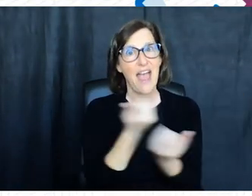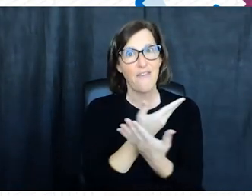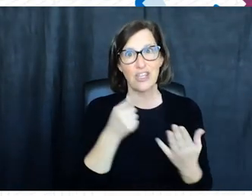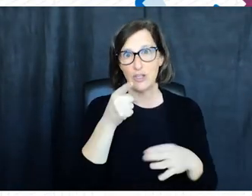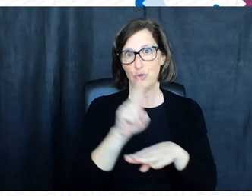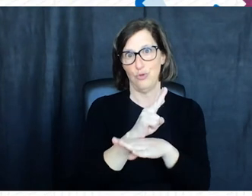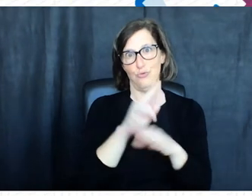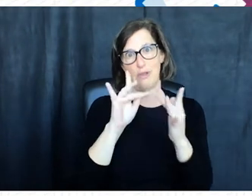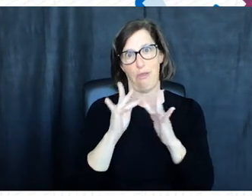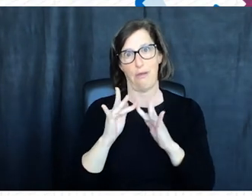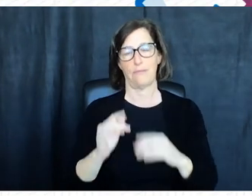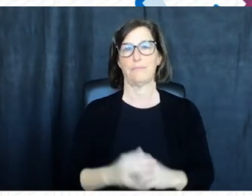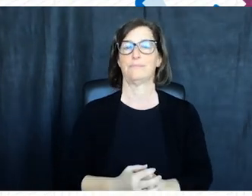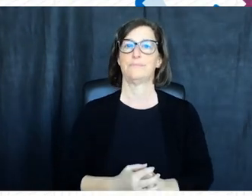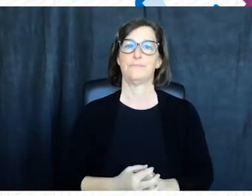between